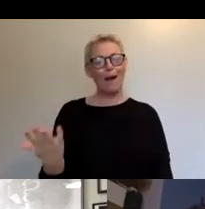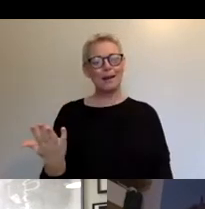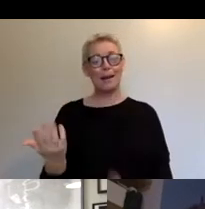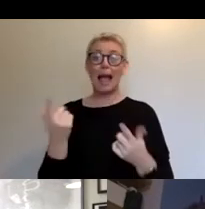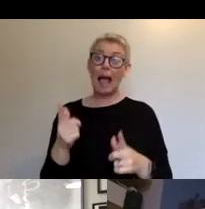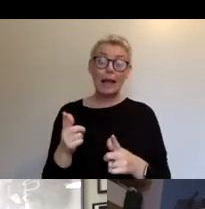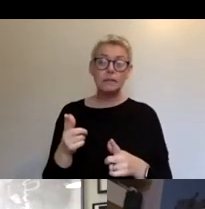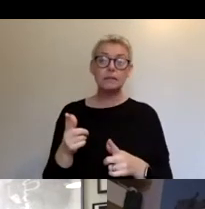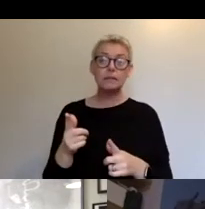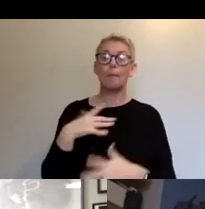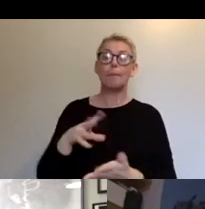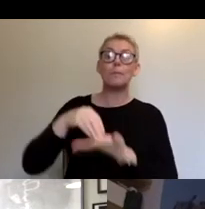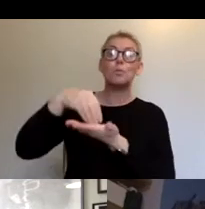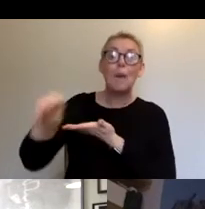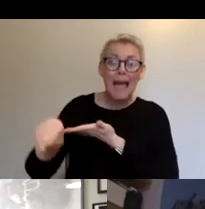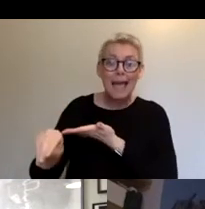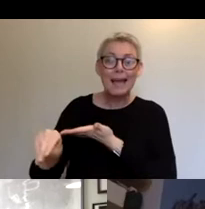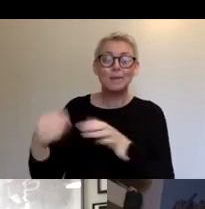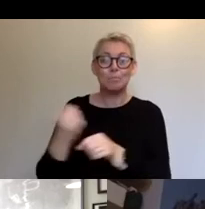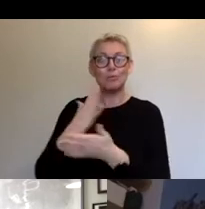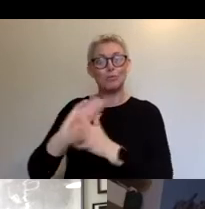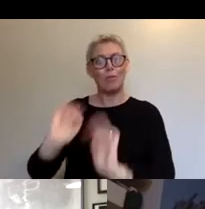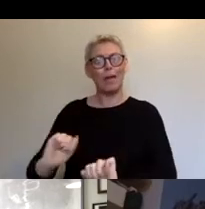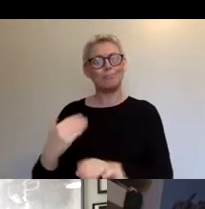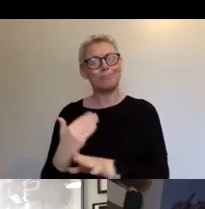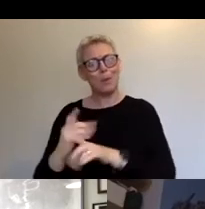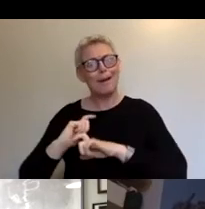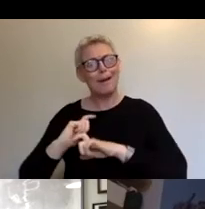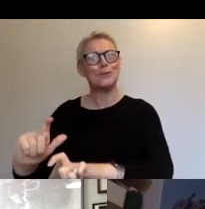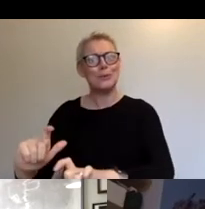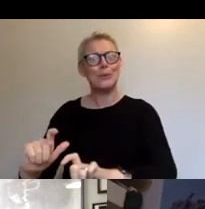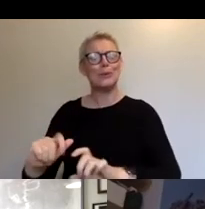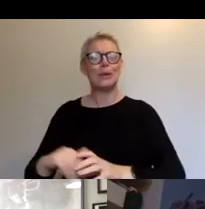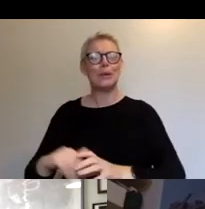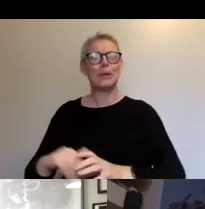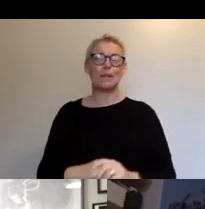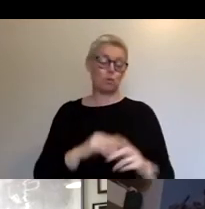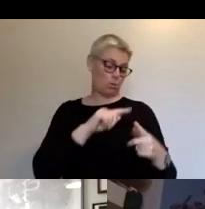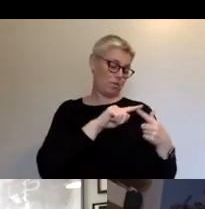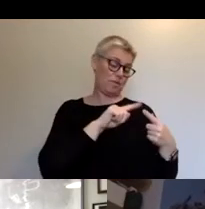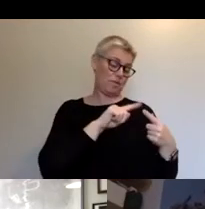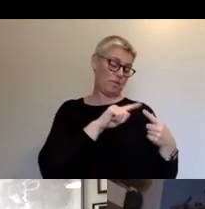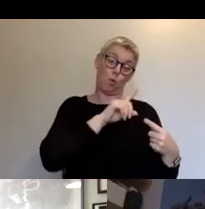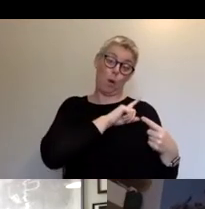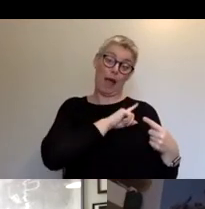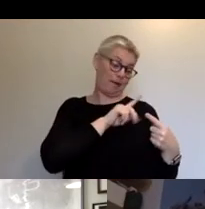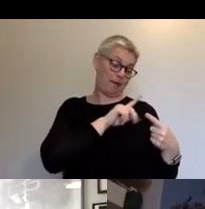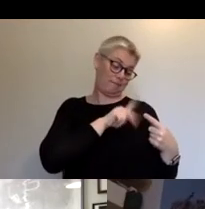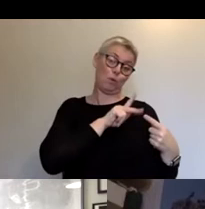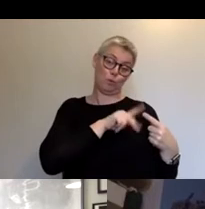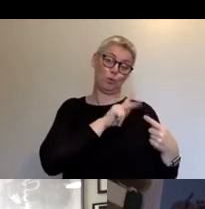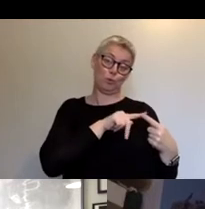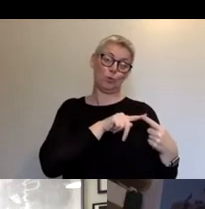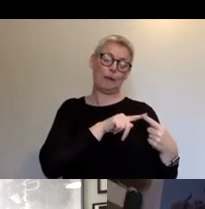for for that for their arts. So those are two driving driving reasons behind it. And I think what